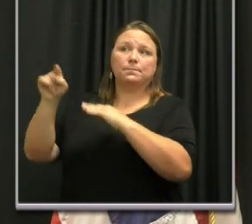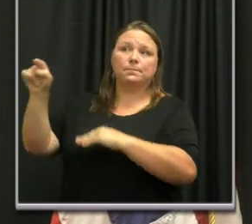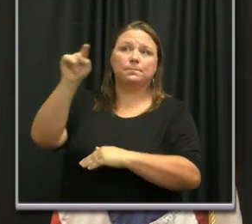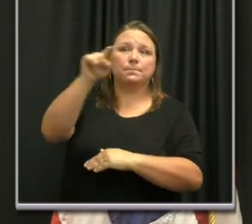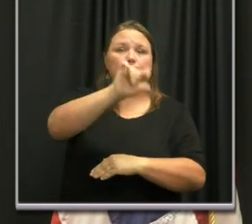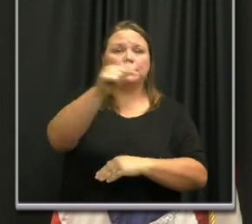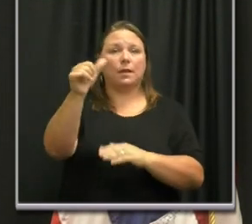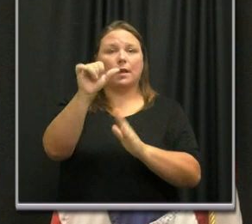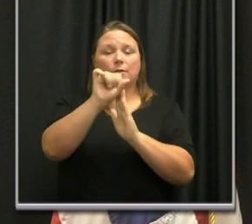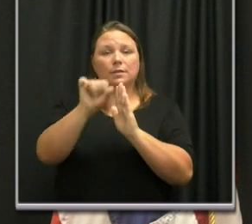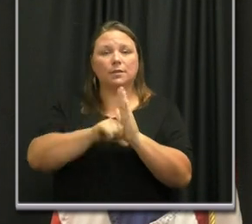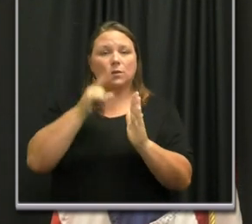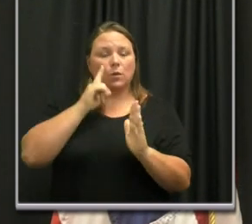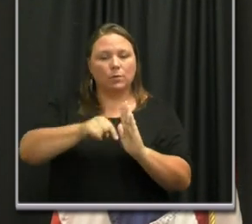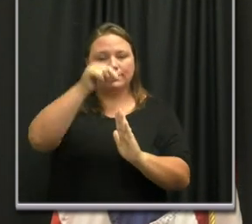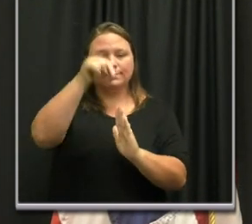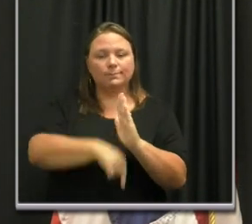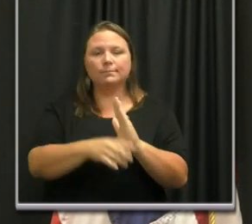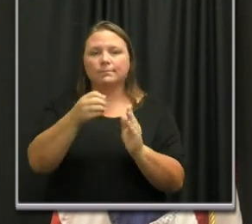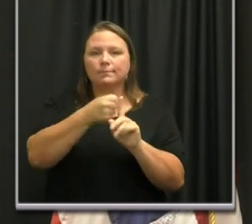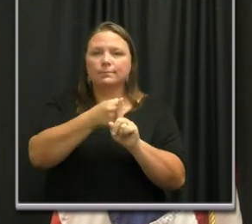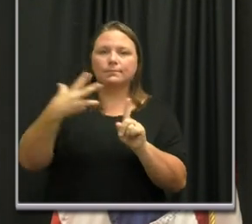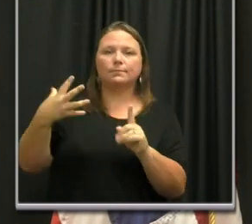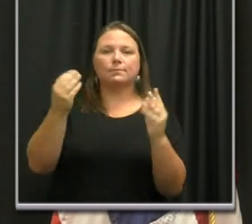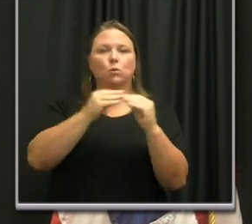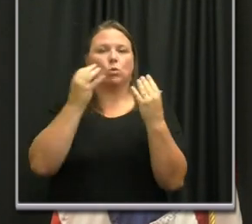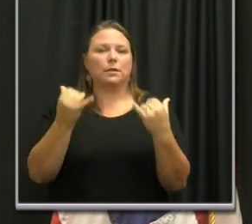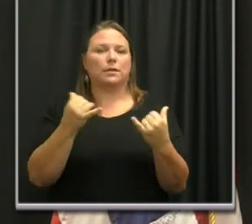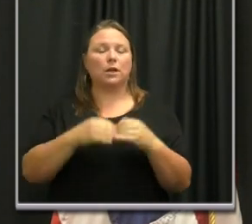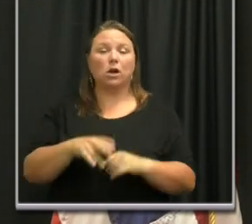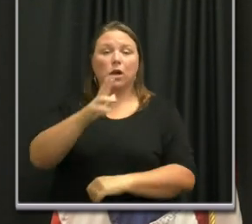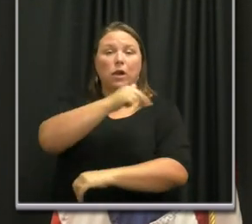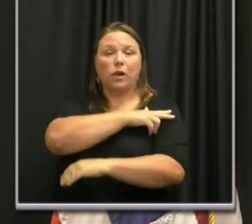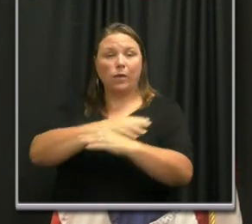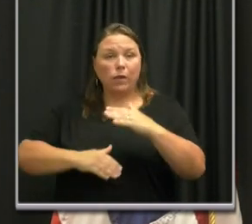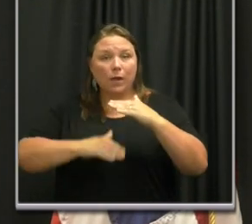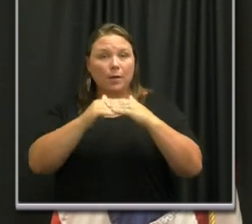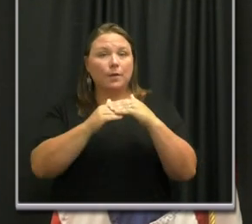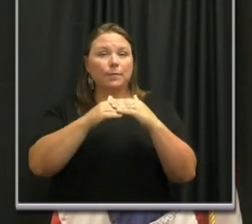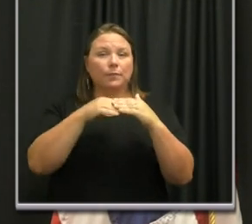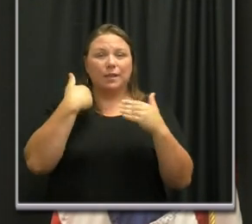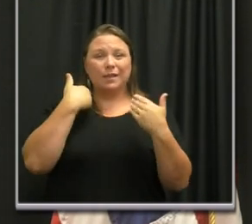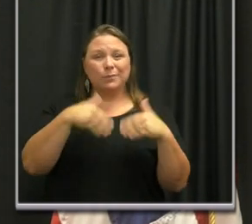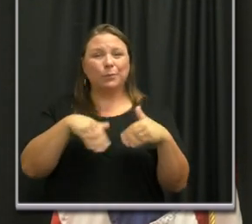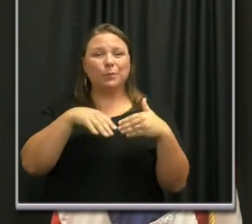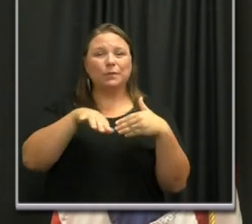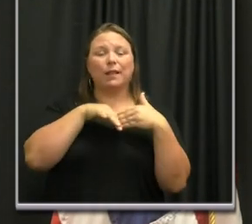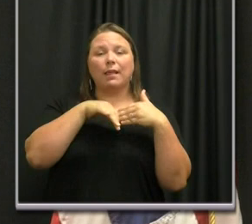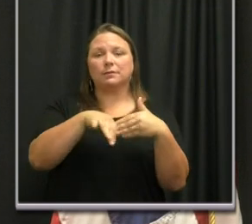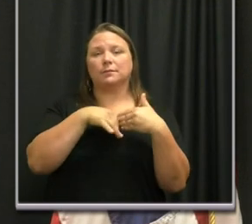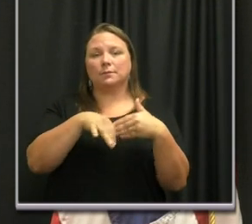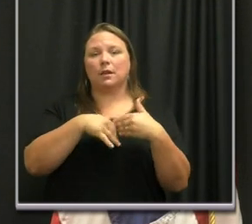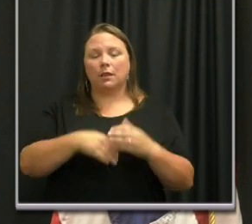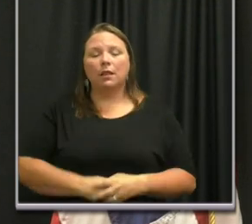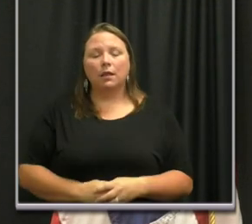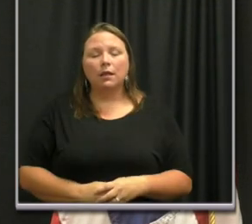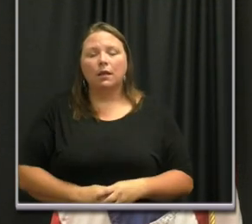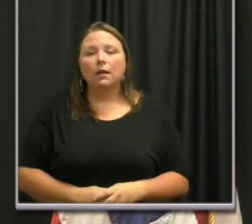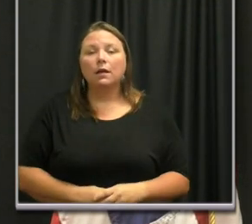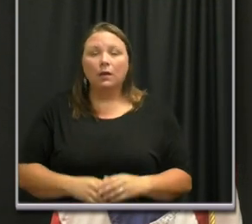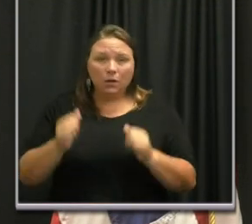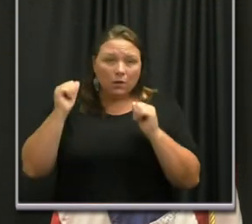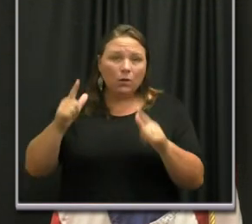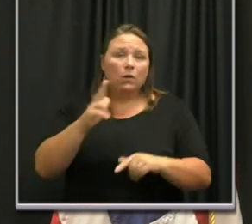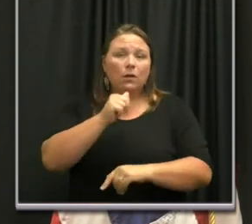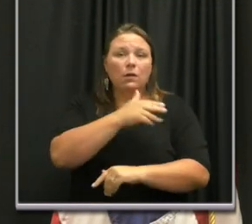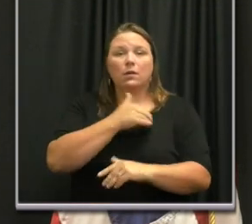So I wanted to dive into this a bit today. Hospital capacity is a very fluid metric. All of our hospitals